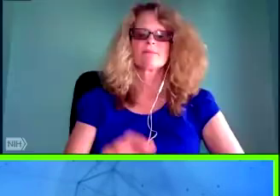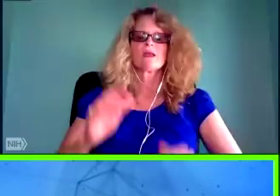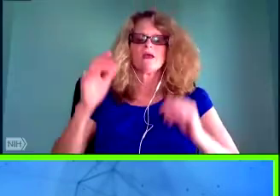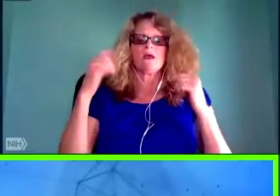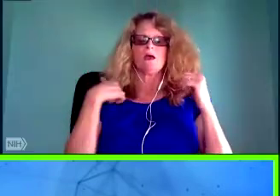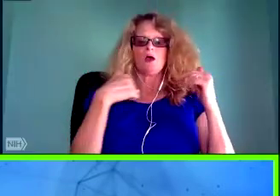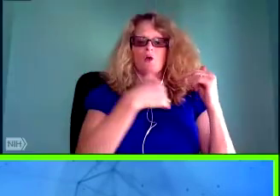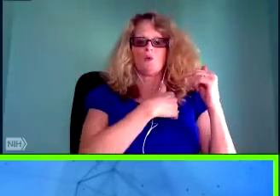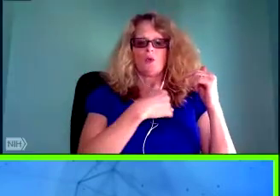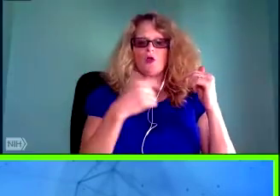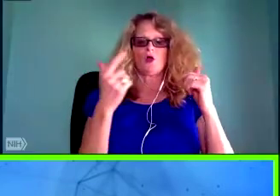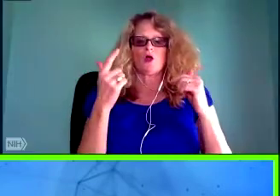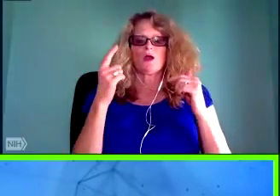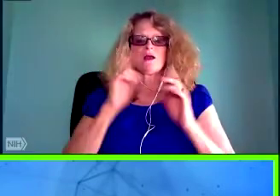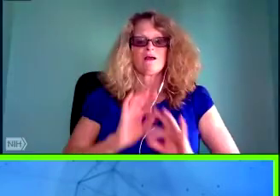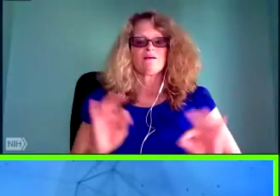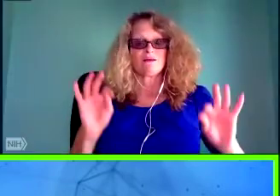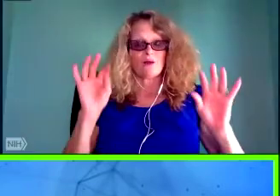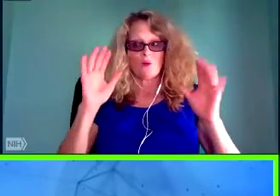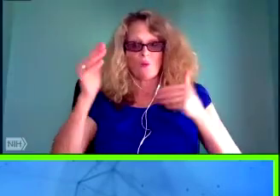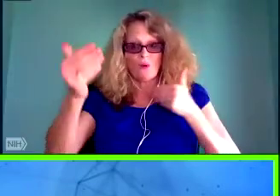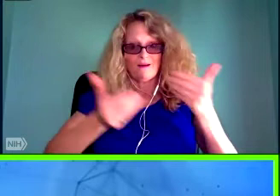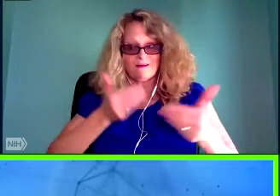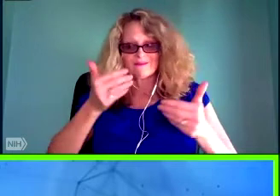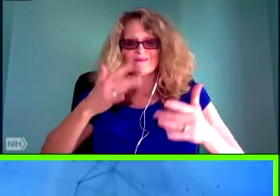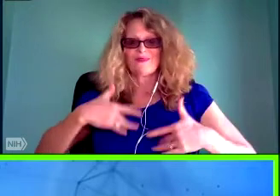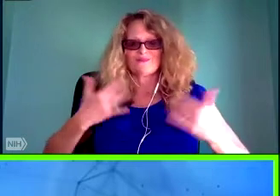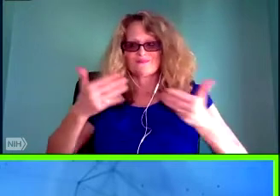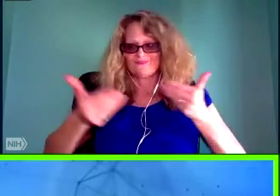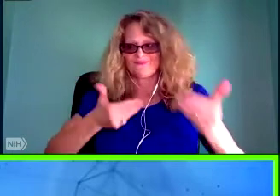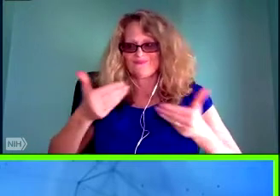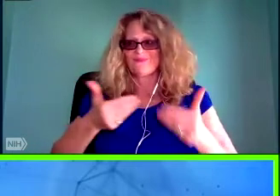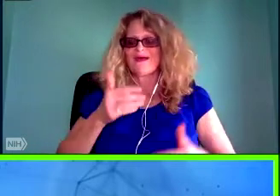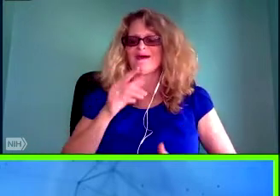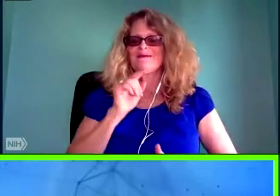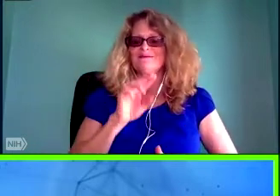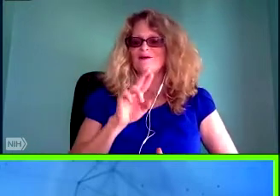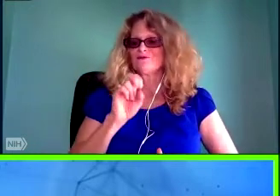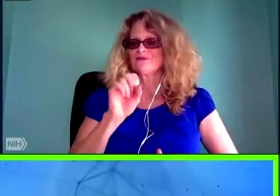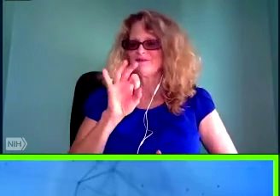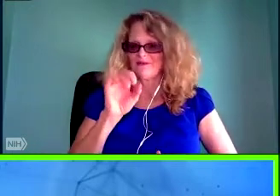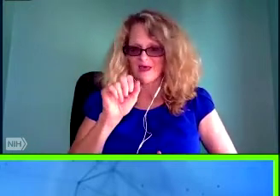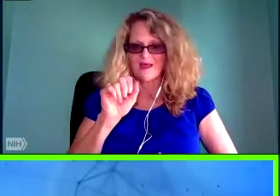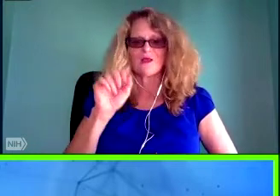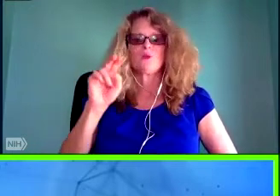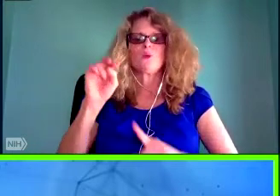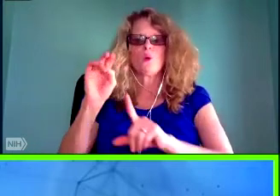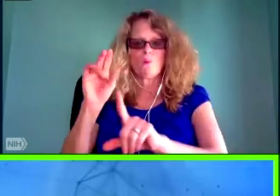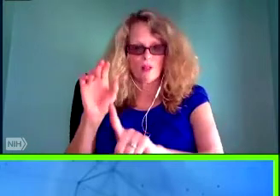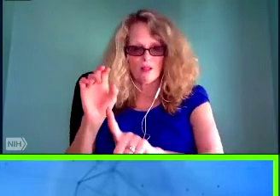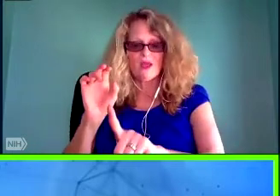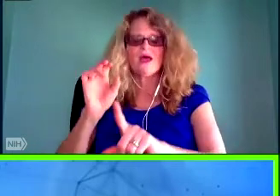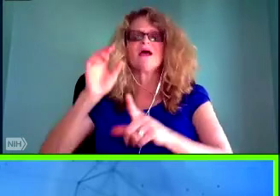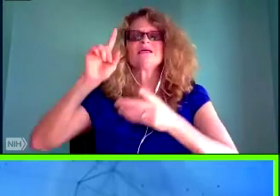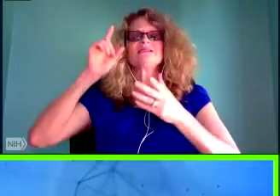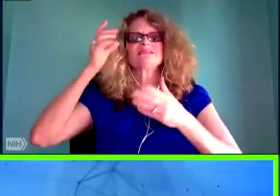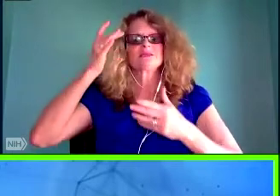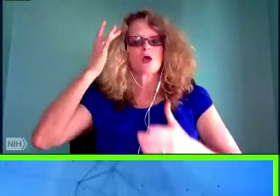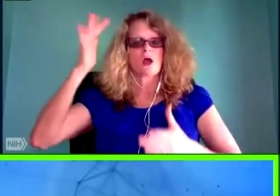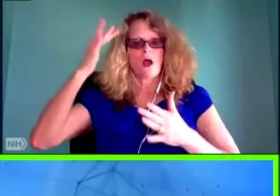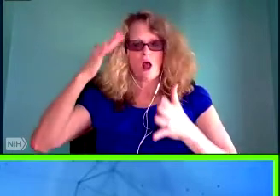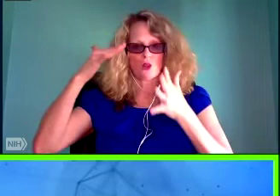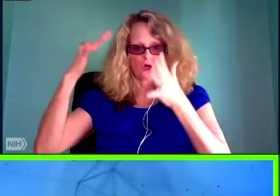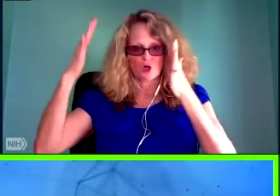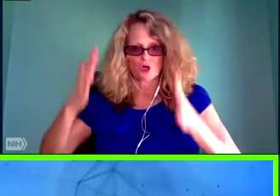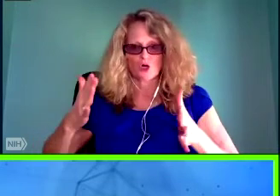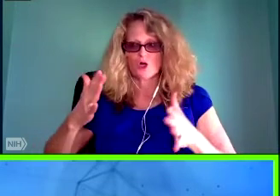Internet Inquiry. In 2021, Dr. Noble was recognized as a MacArthur Foundation Fellow for her groundbreaking